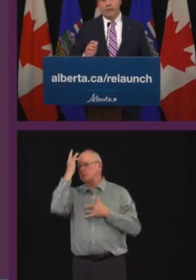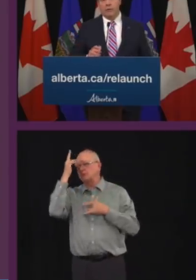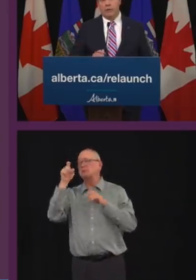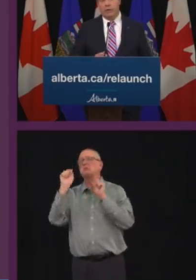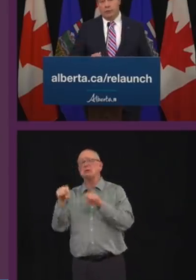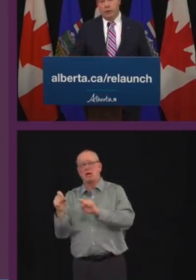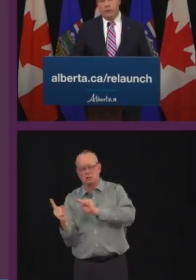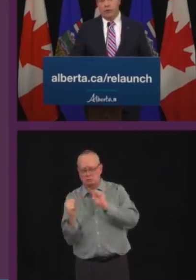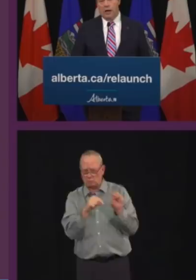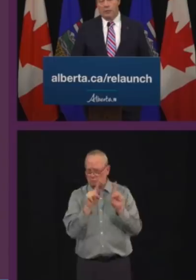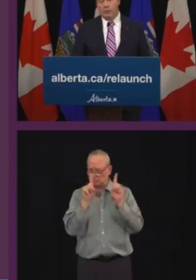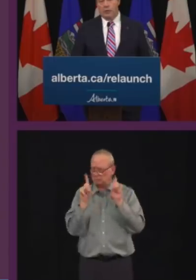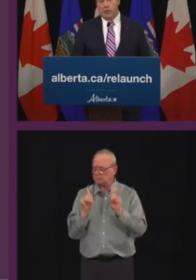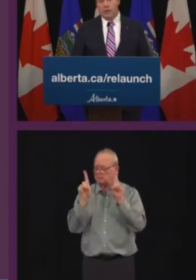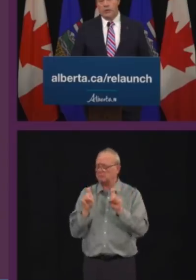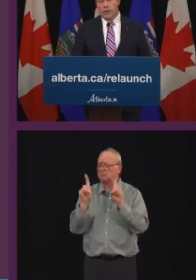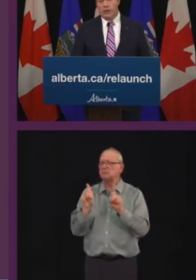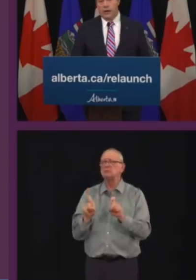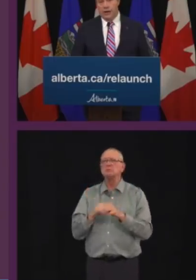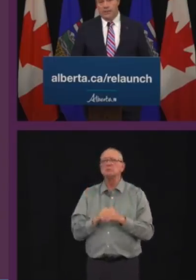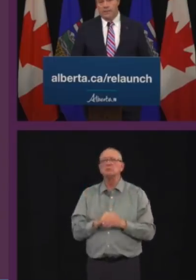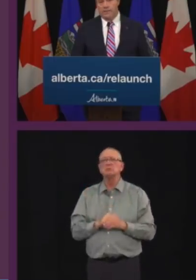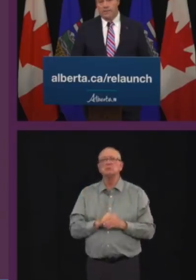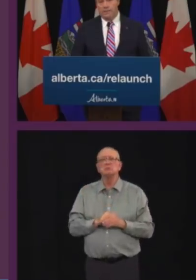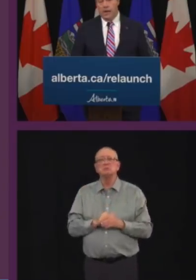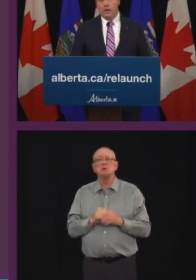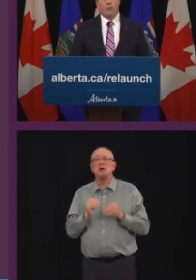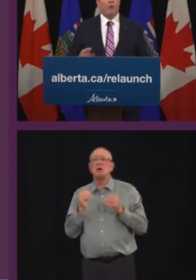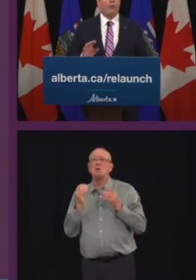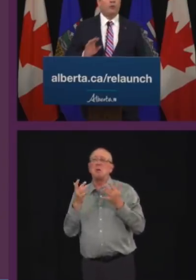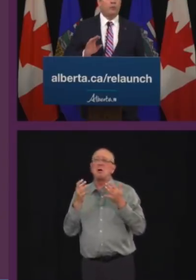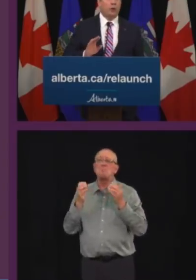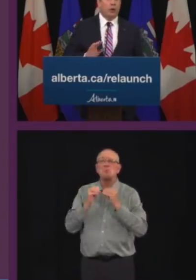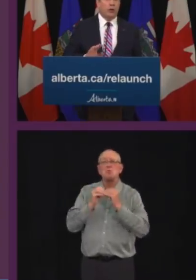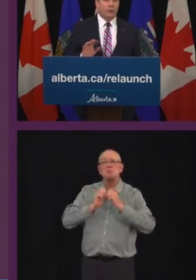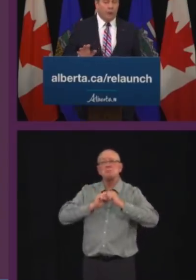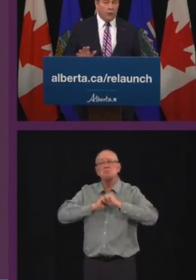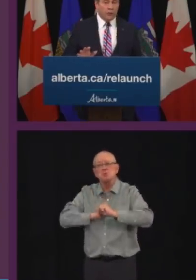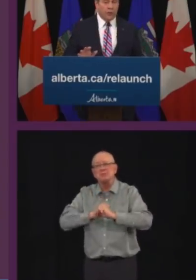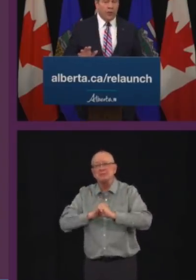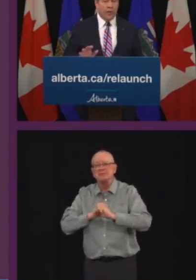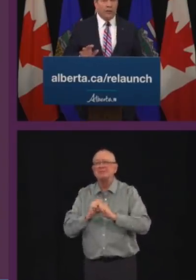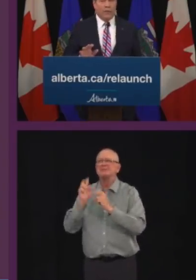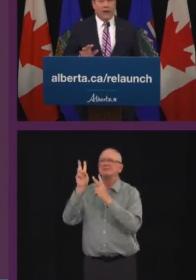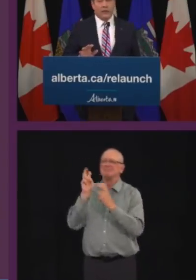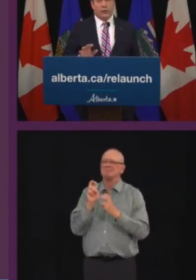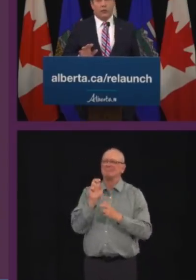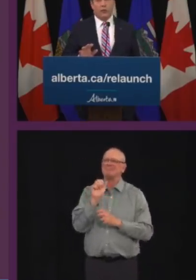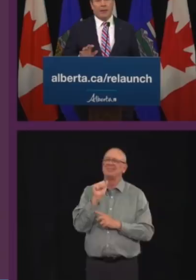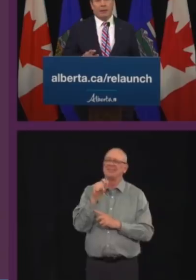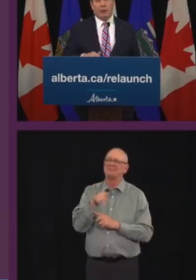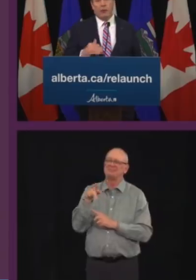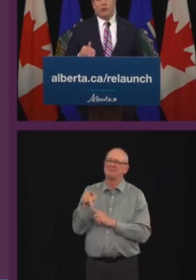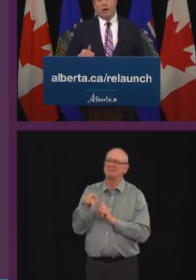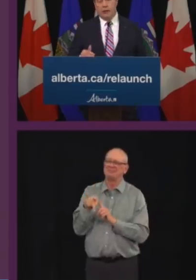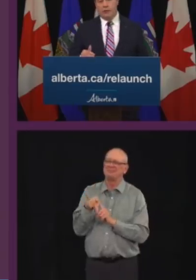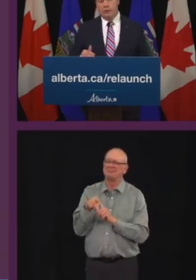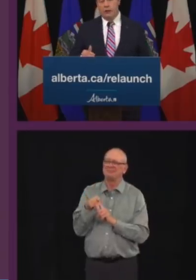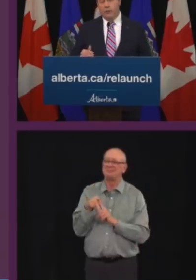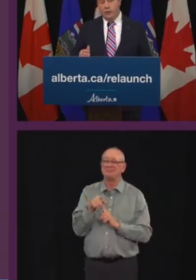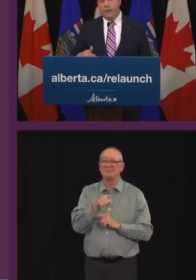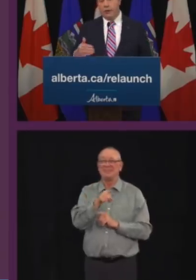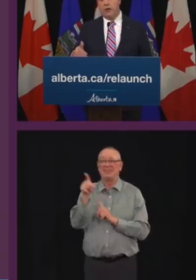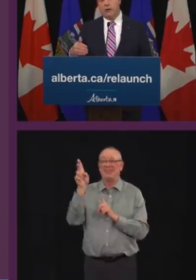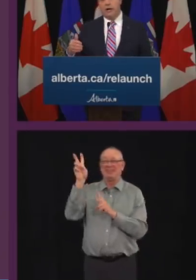encourage everyone to download the Alberta Trace Together app. The more folks who put it on their phones, the faster we'll be able to notify